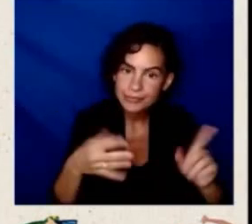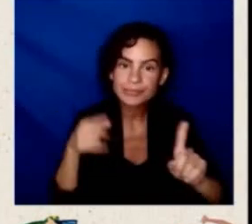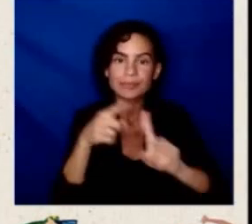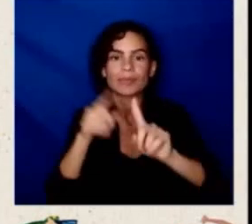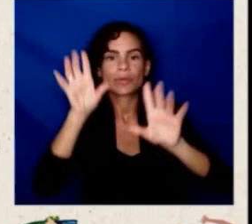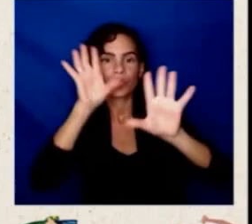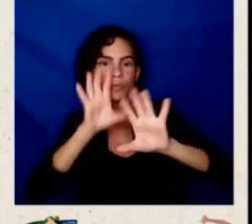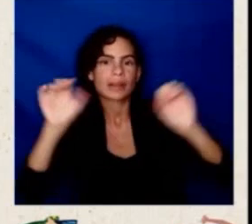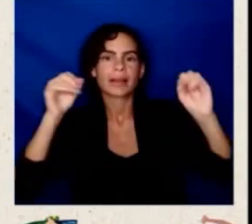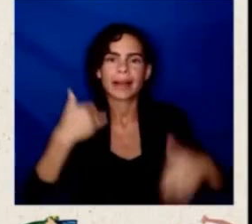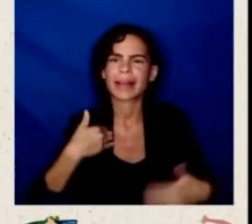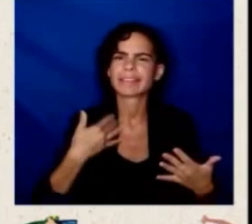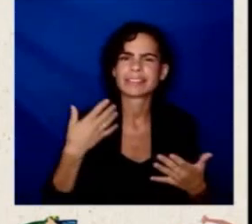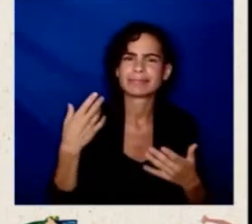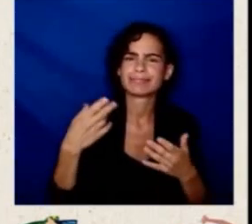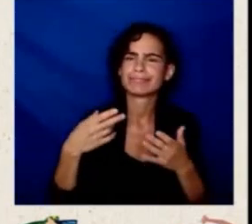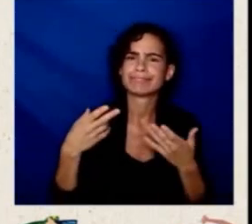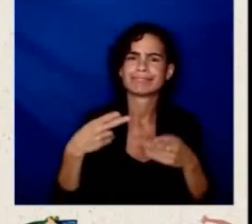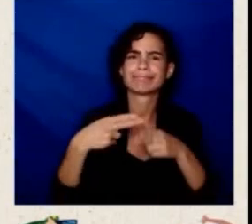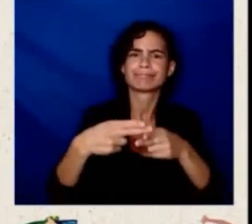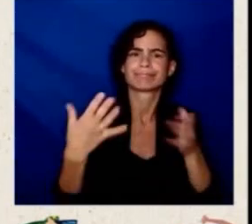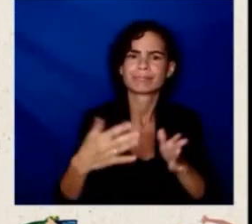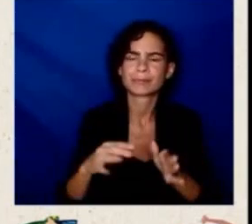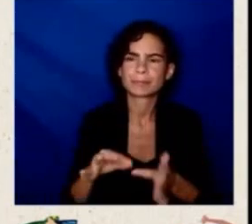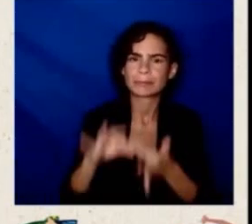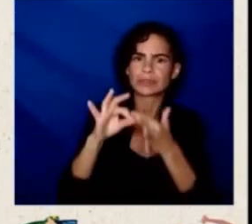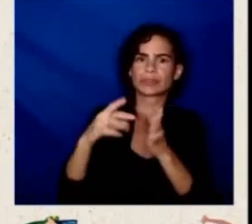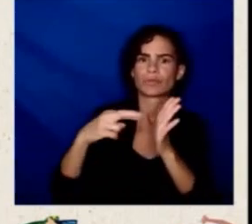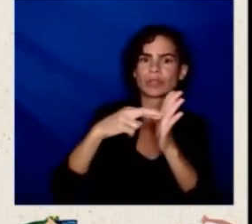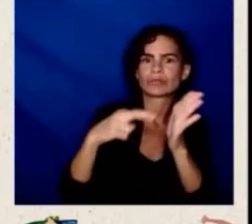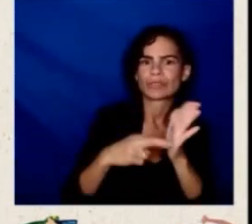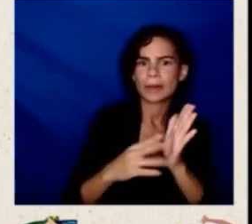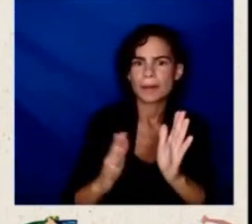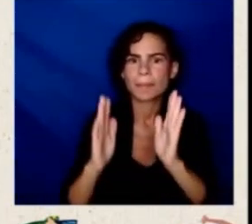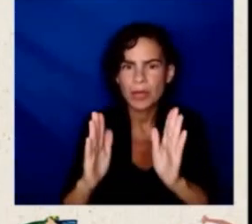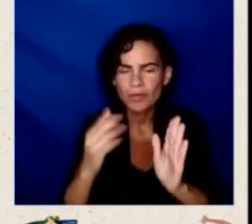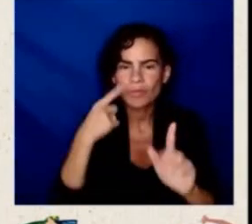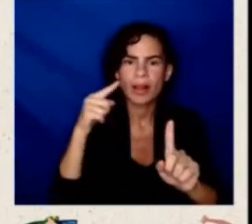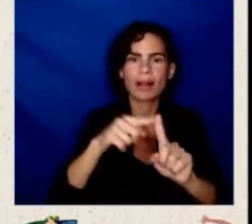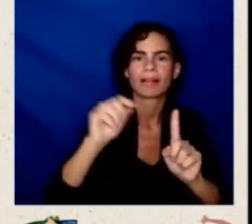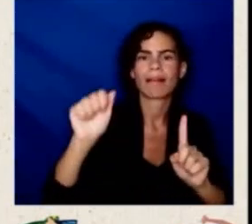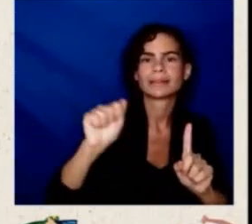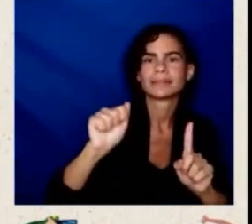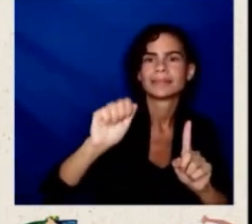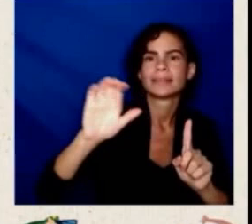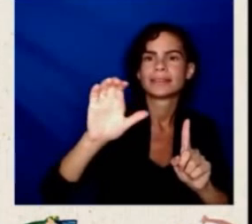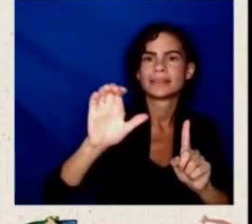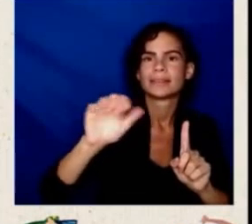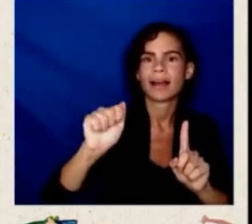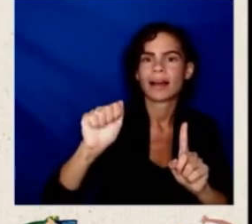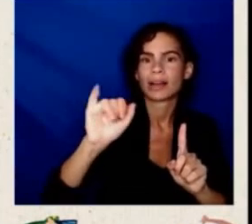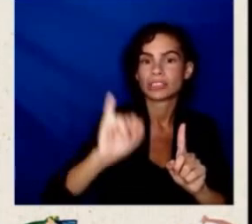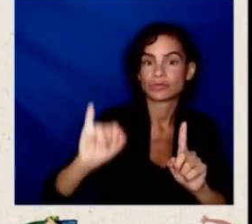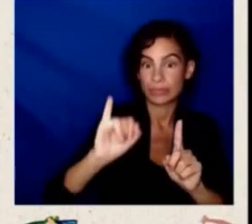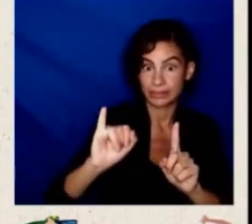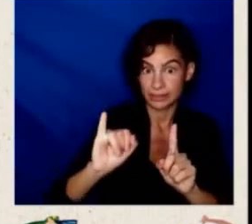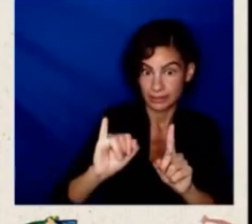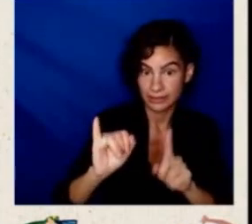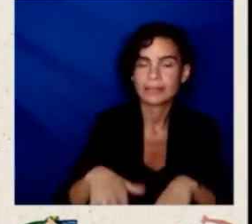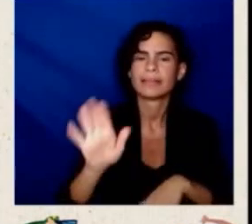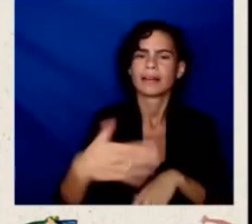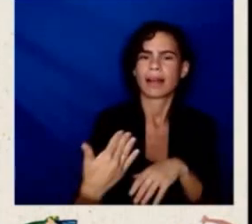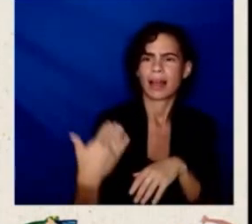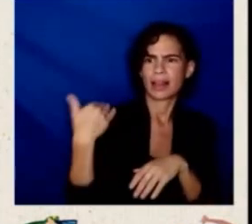Affordable Care Act to try to get more people on board. Last year, around this time, about 10% of the people who were getting new insurance